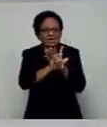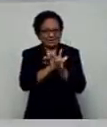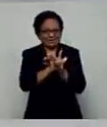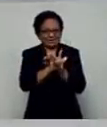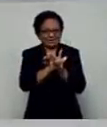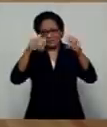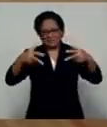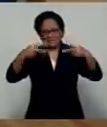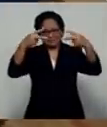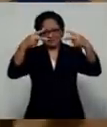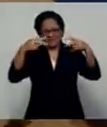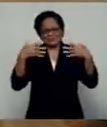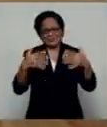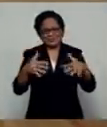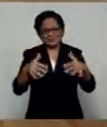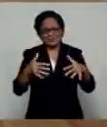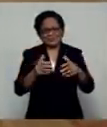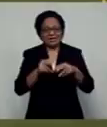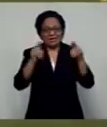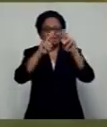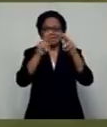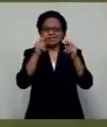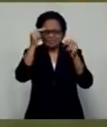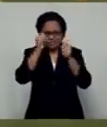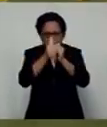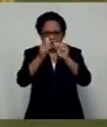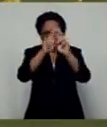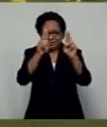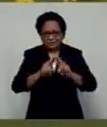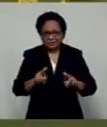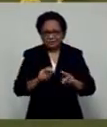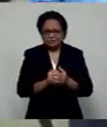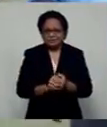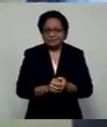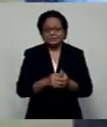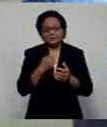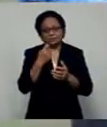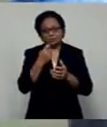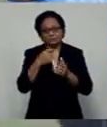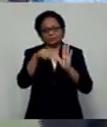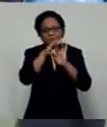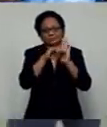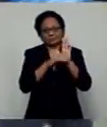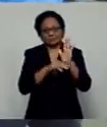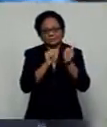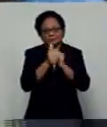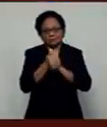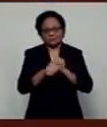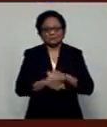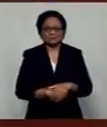News. And Federation's plan to return to play protocol. There's some more coming up.